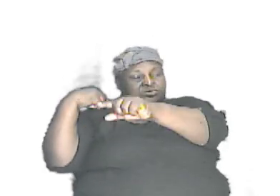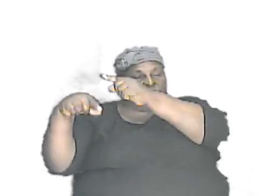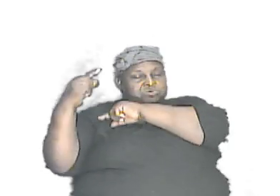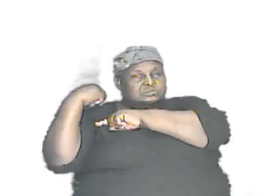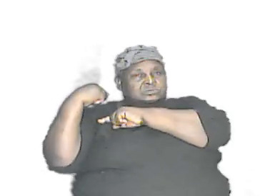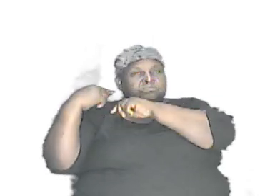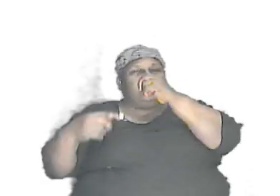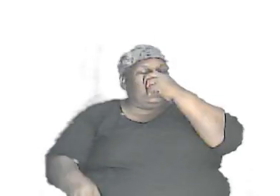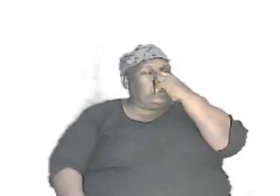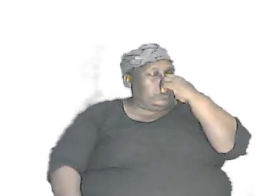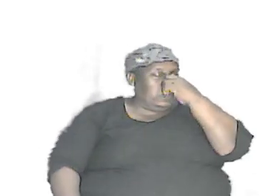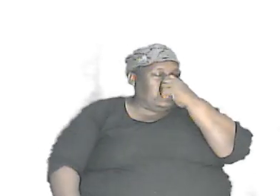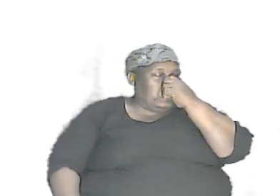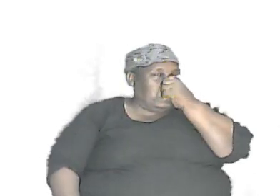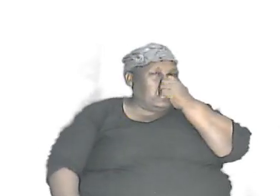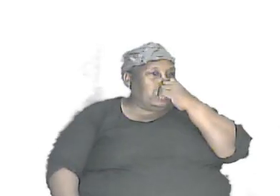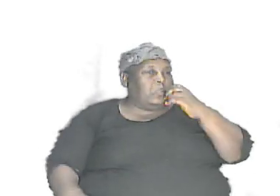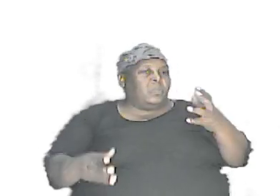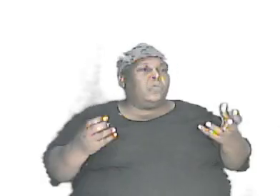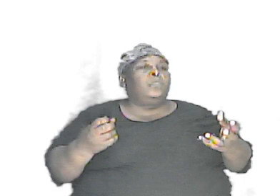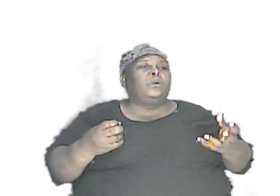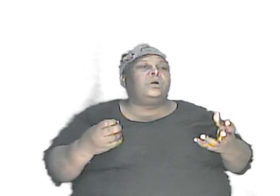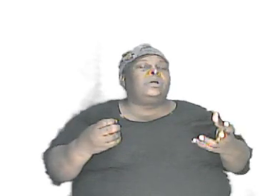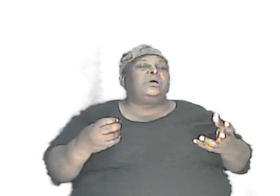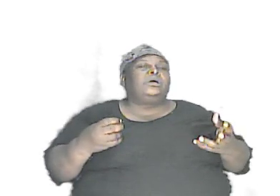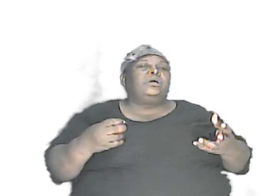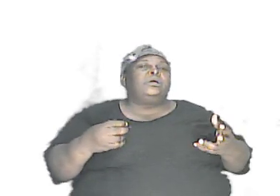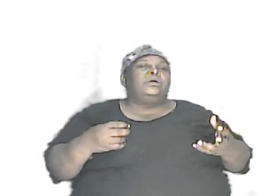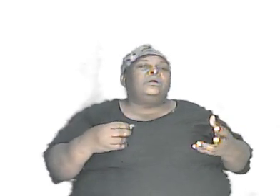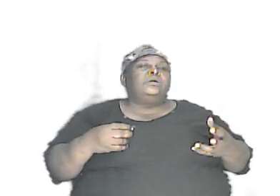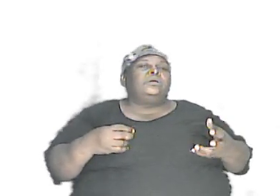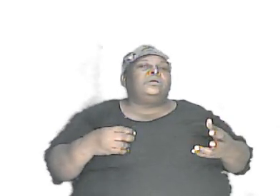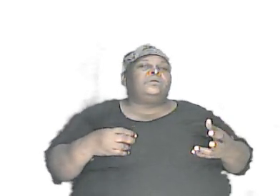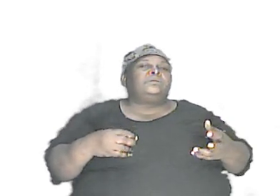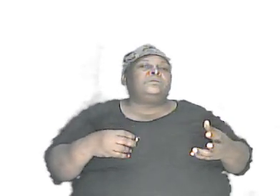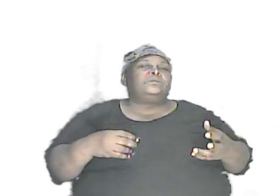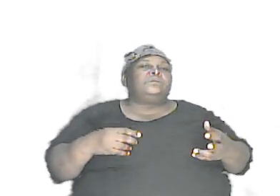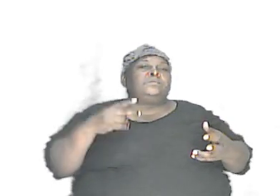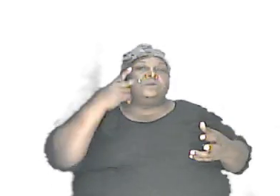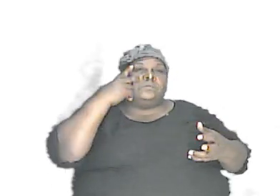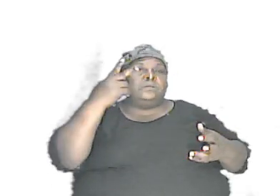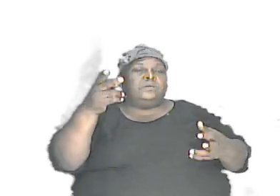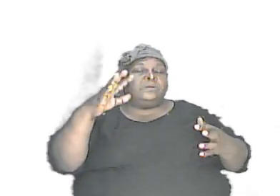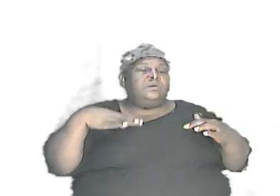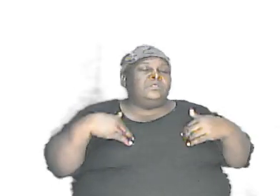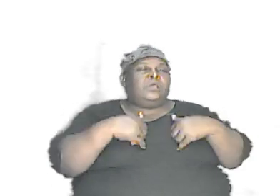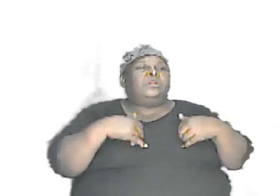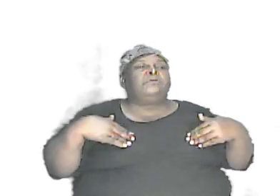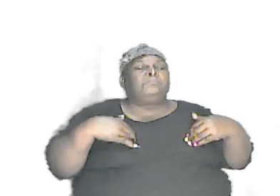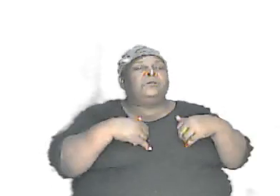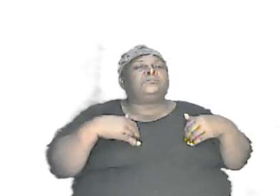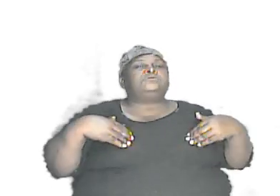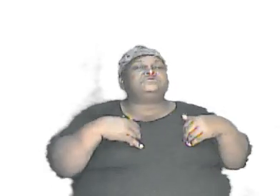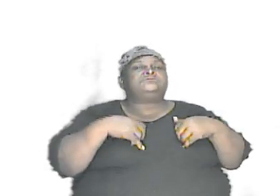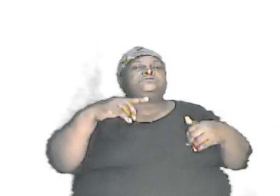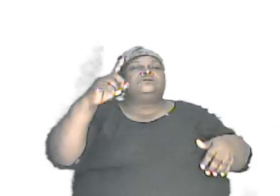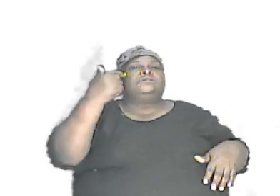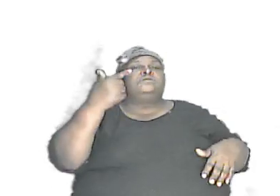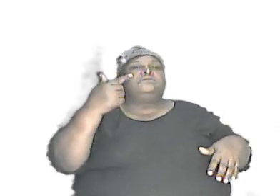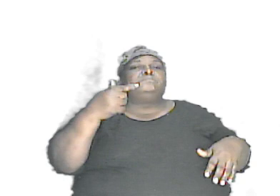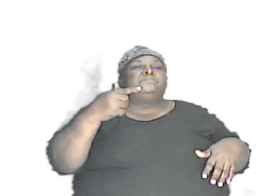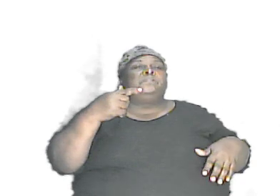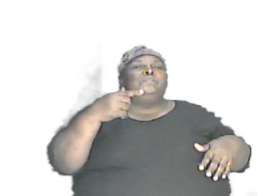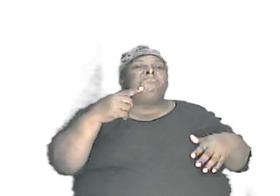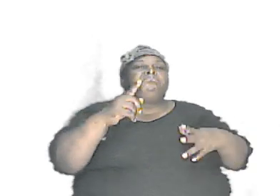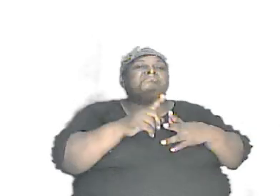I said it earlier and I just want to reiterate it we will treat with genetics in the animals we do them in animals first and